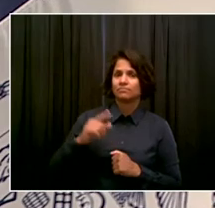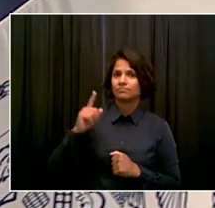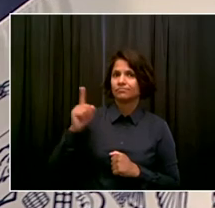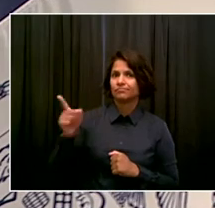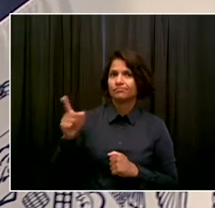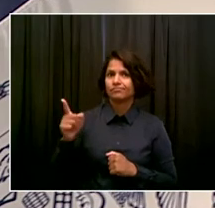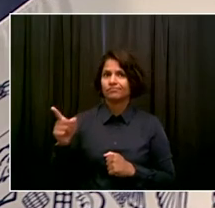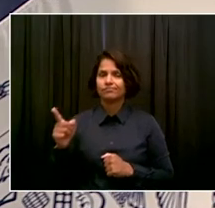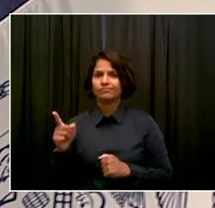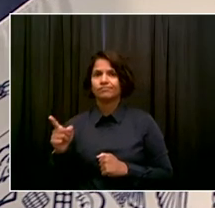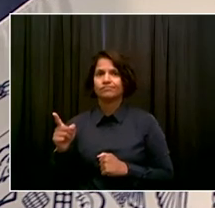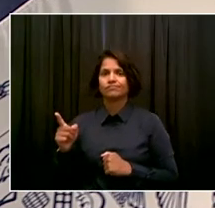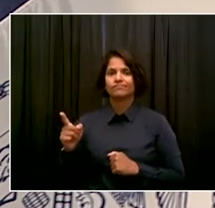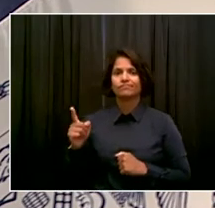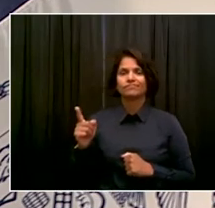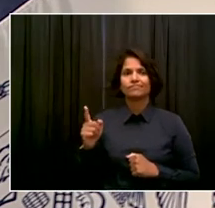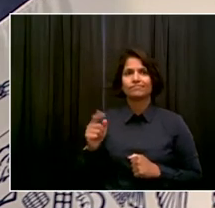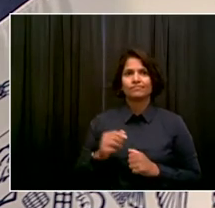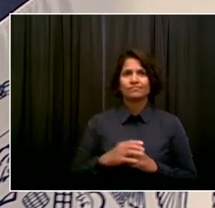spot today.